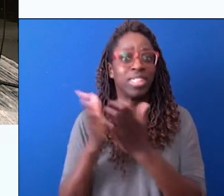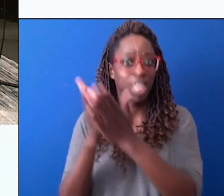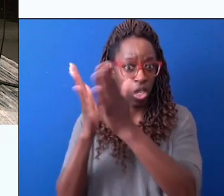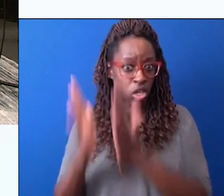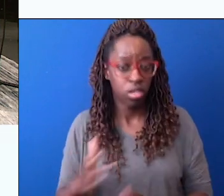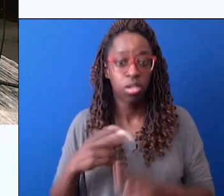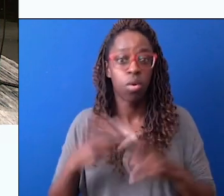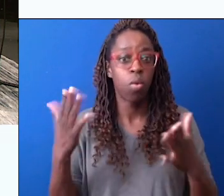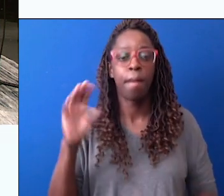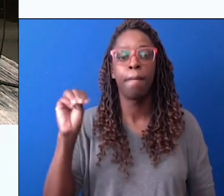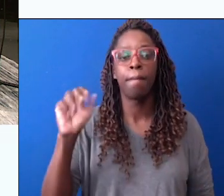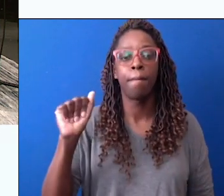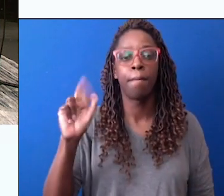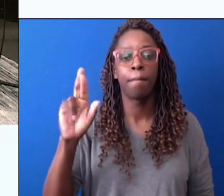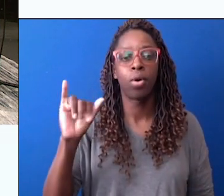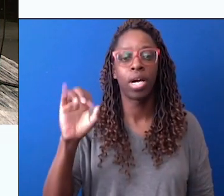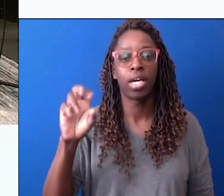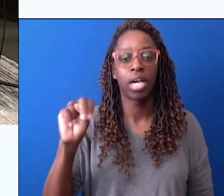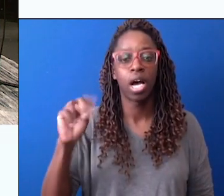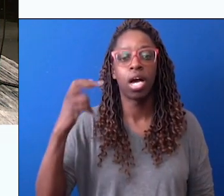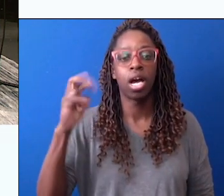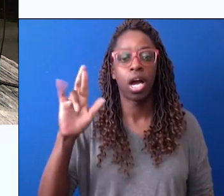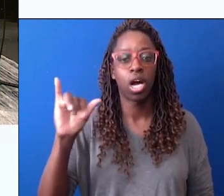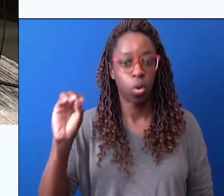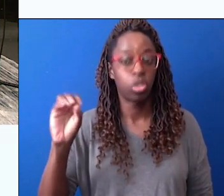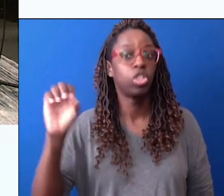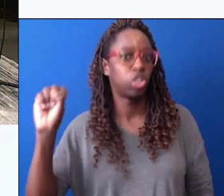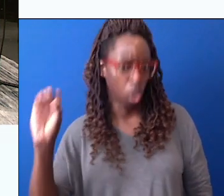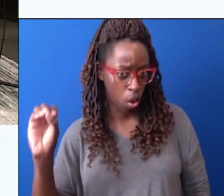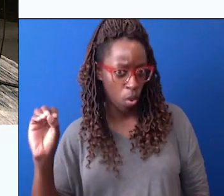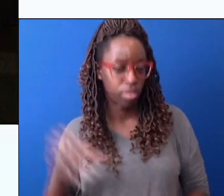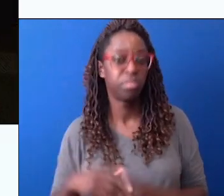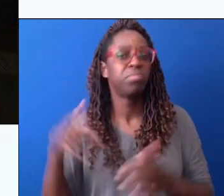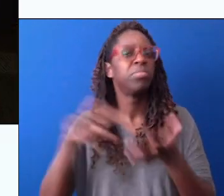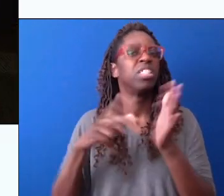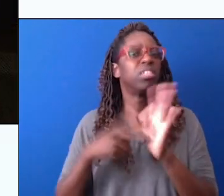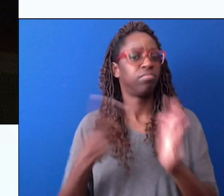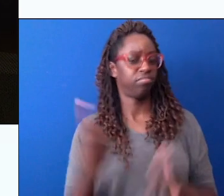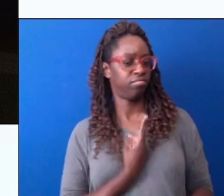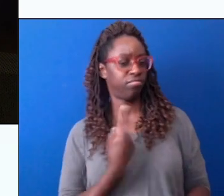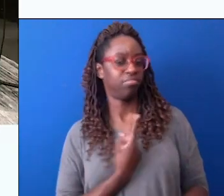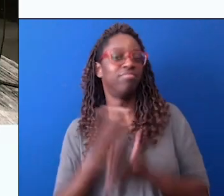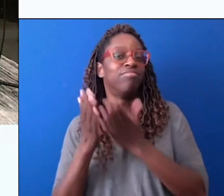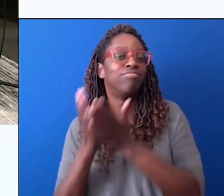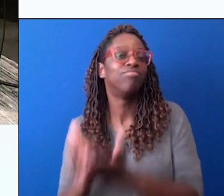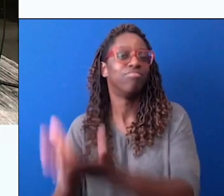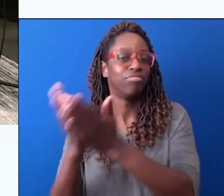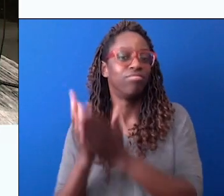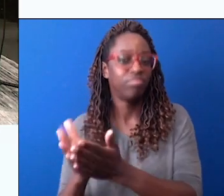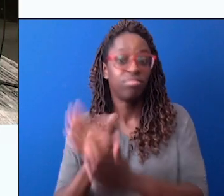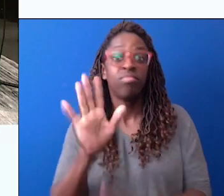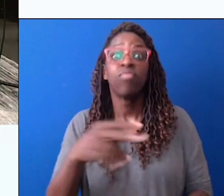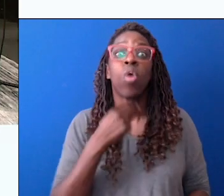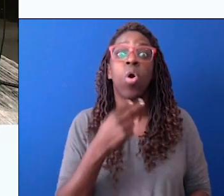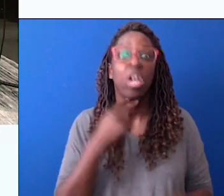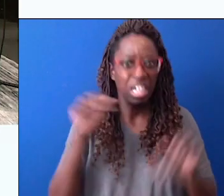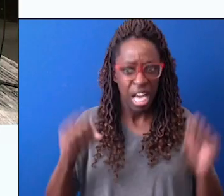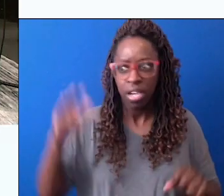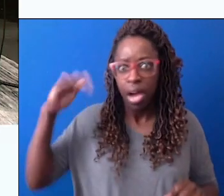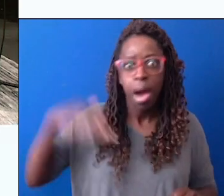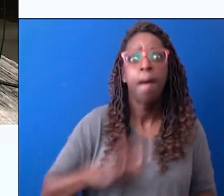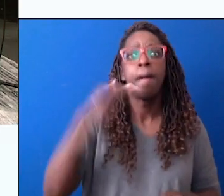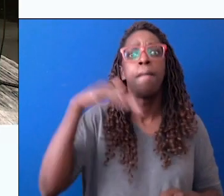alone? Só. Oh. Marinheiro sou. Our voice can go up and down like the waves.